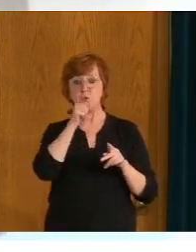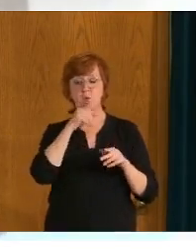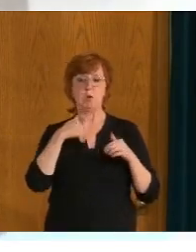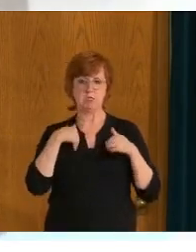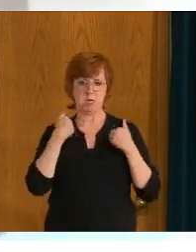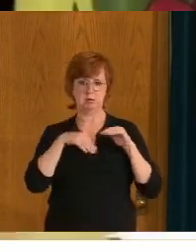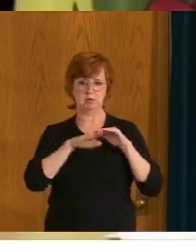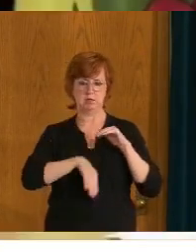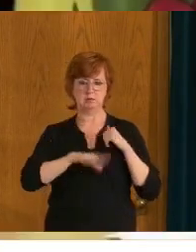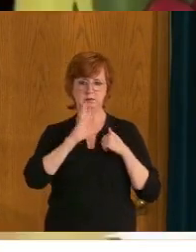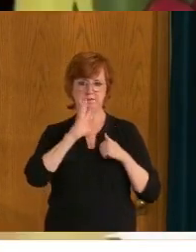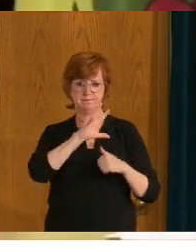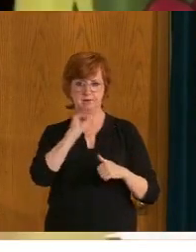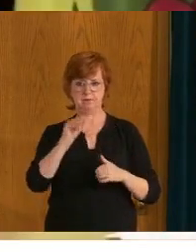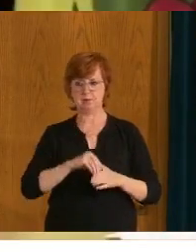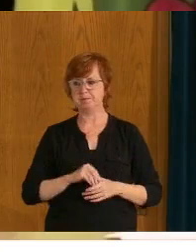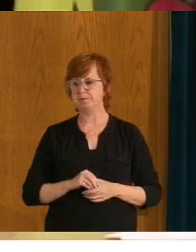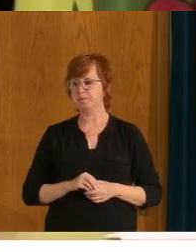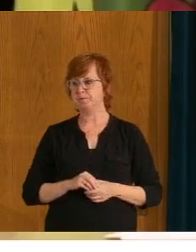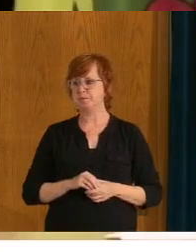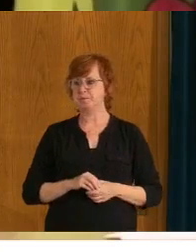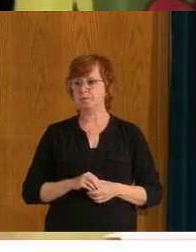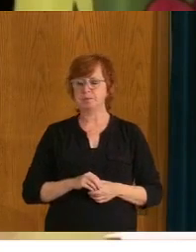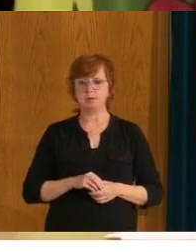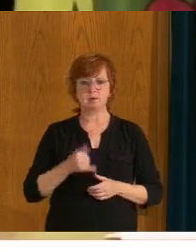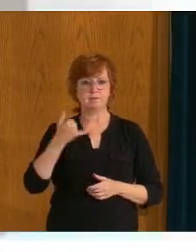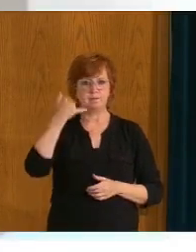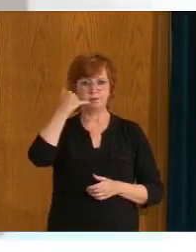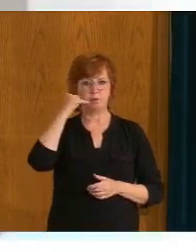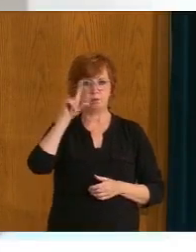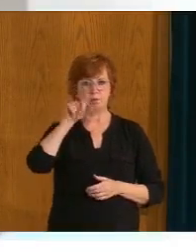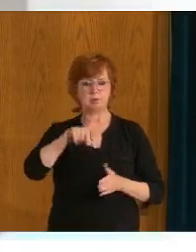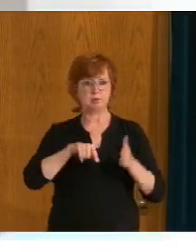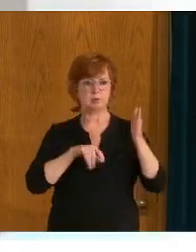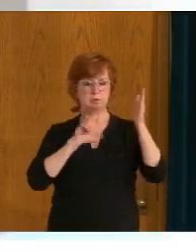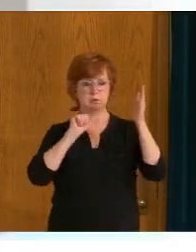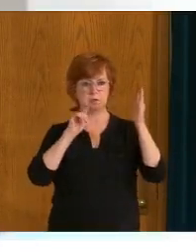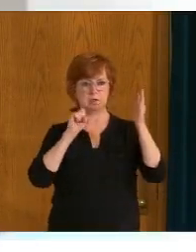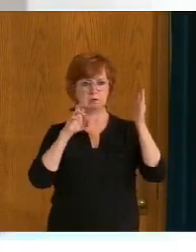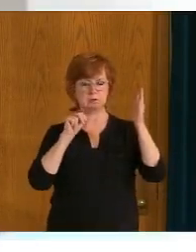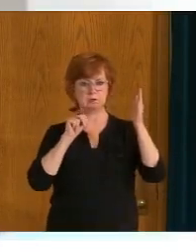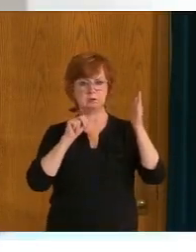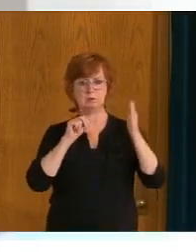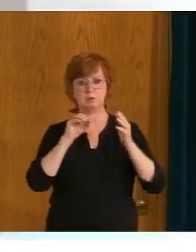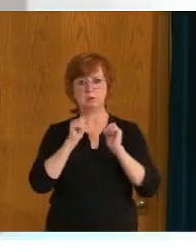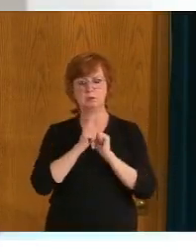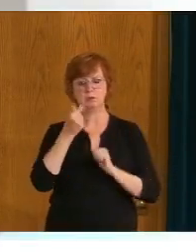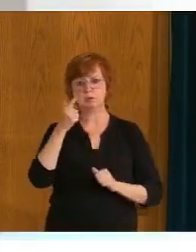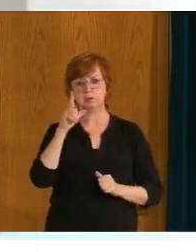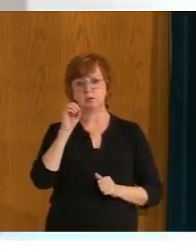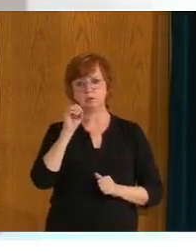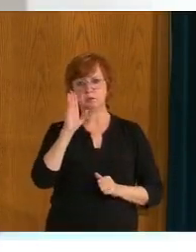We'll take another question on the line. Operator. We have Alison Bamford with global.